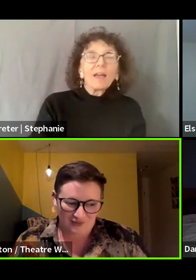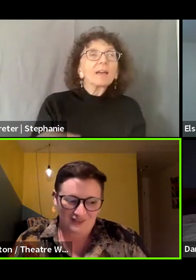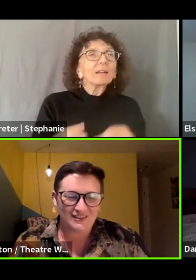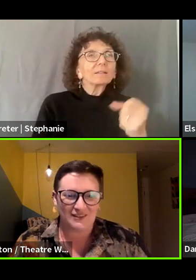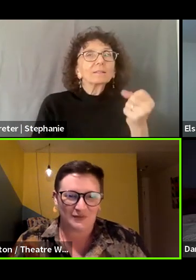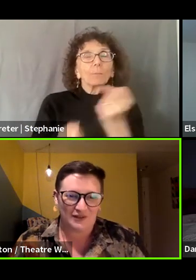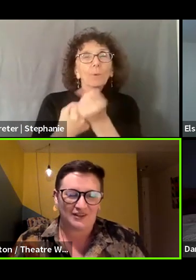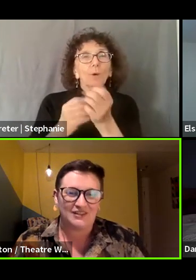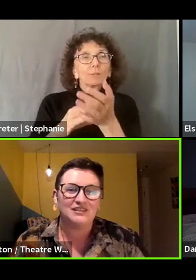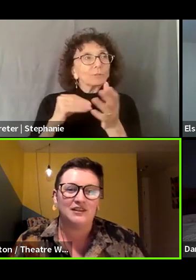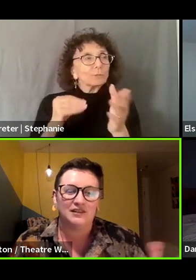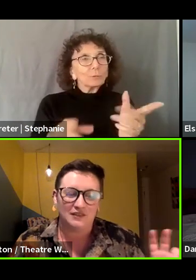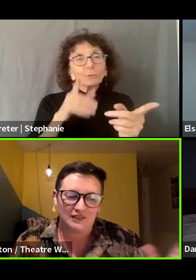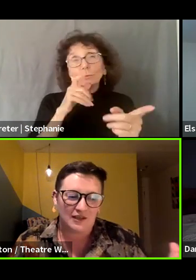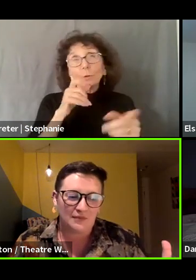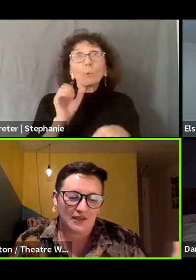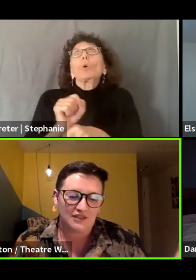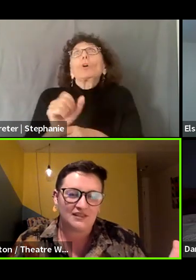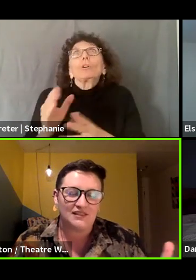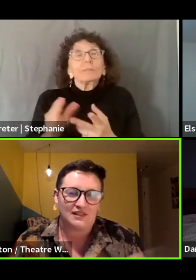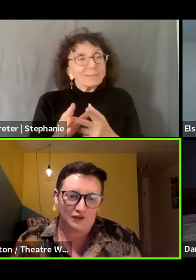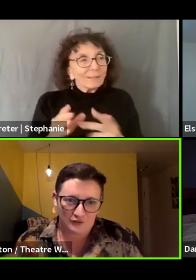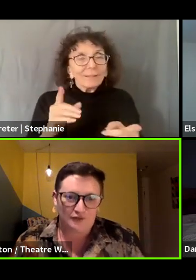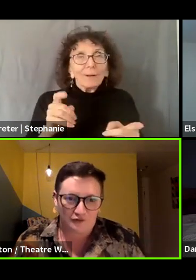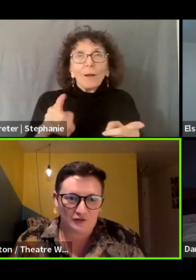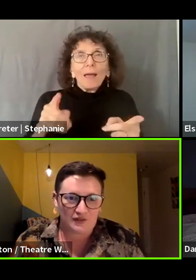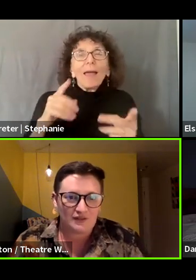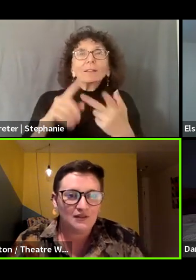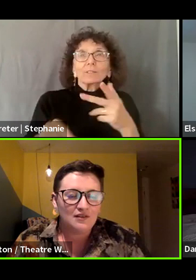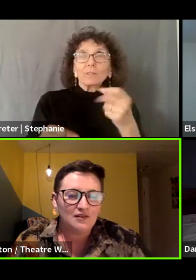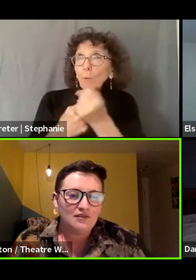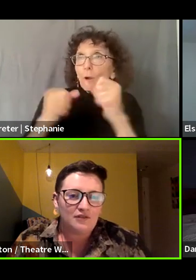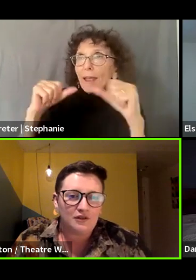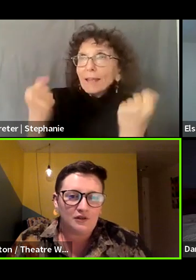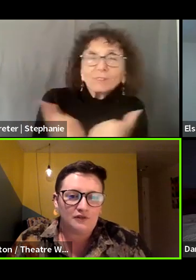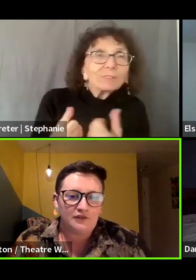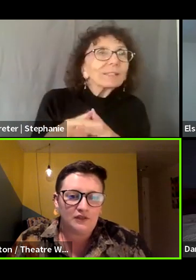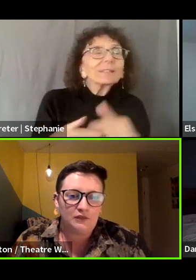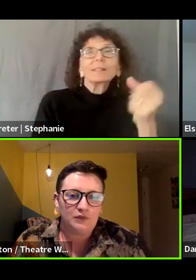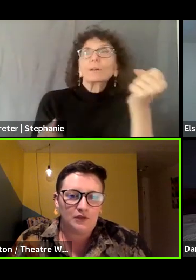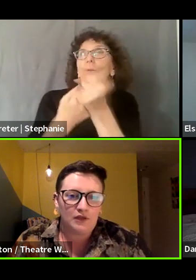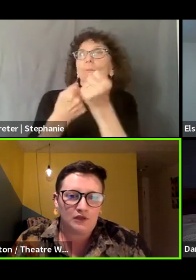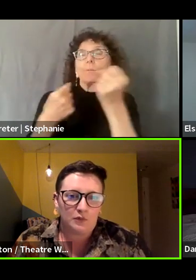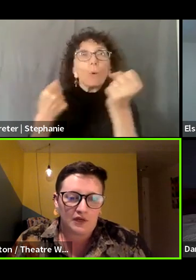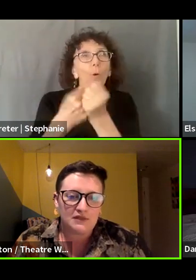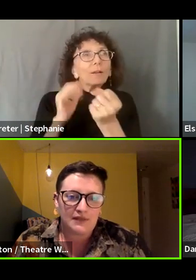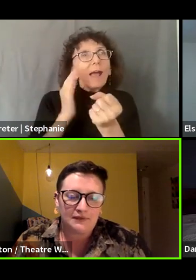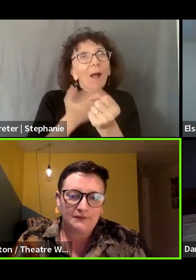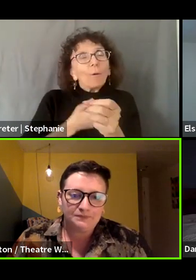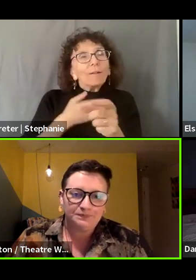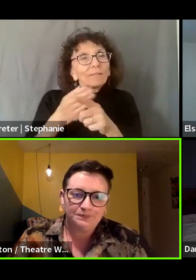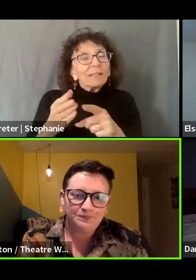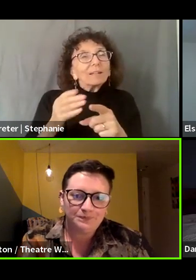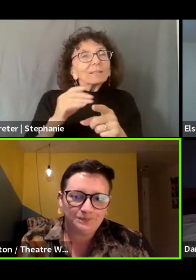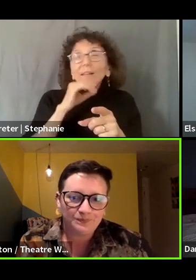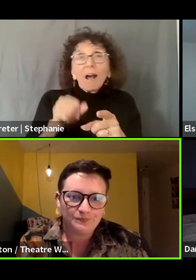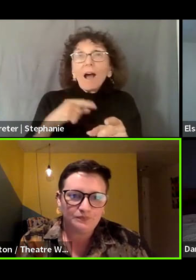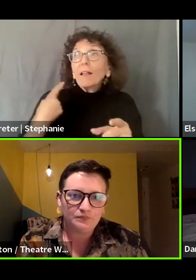intern, the students, the workers, the, these agencies, and also furthering, furthering the field with us all working together.